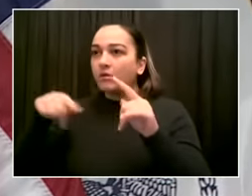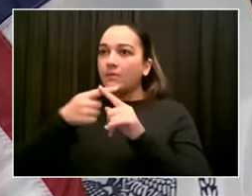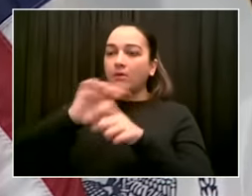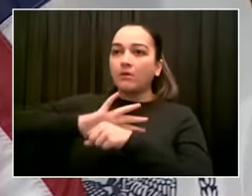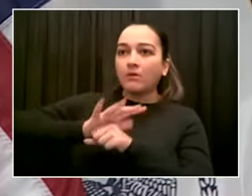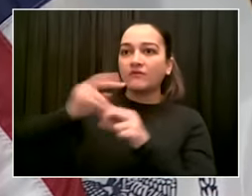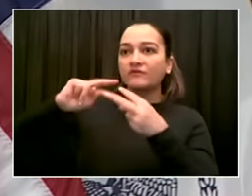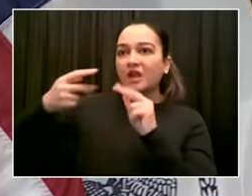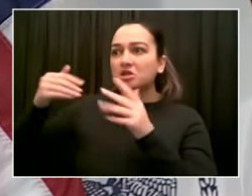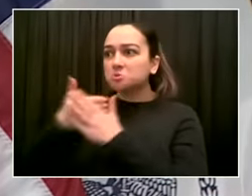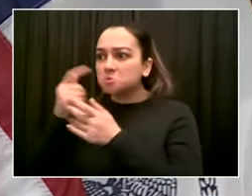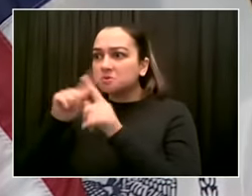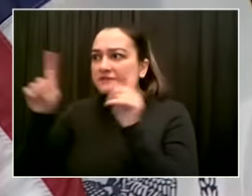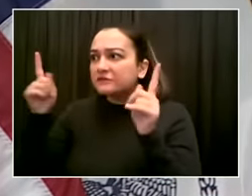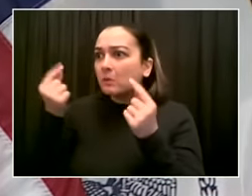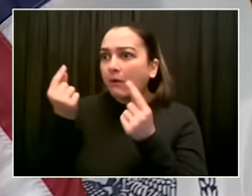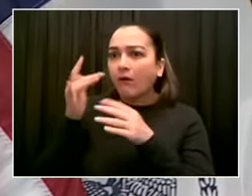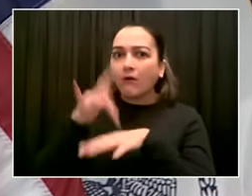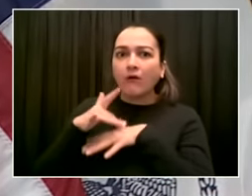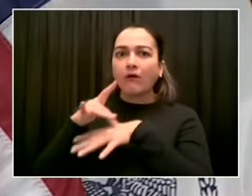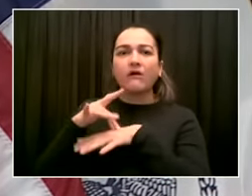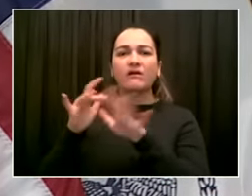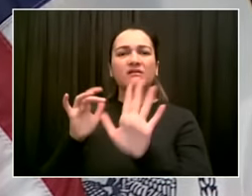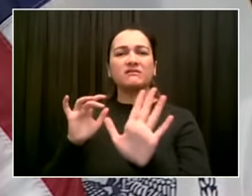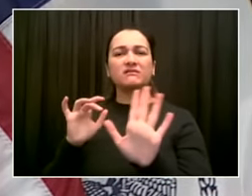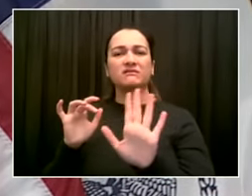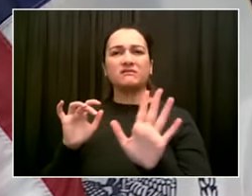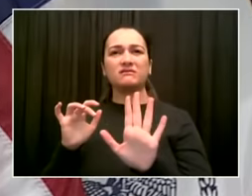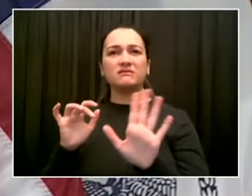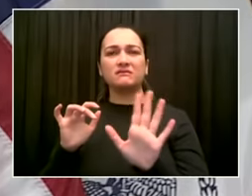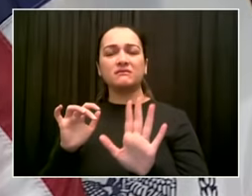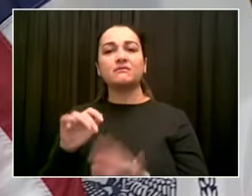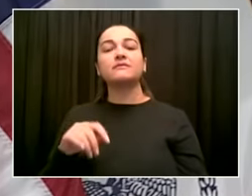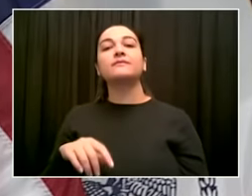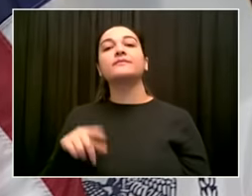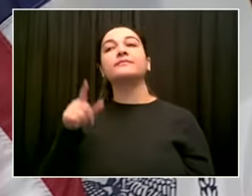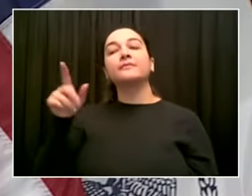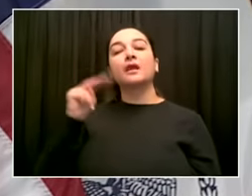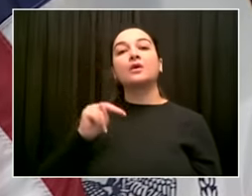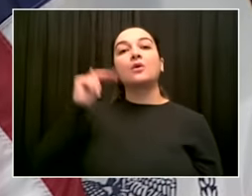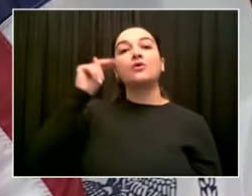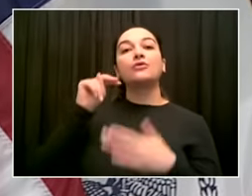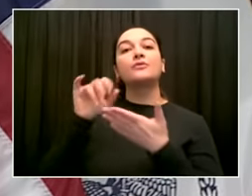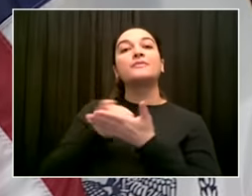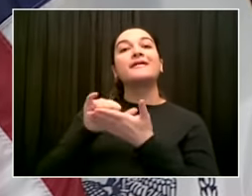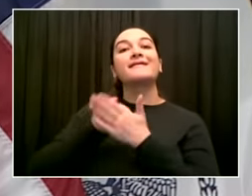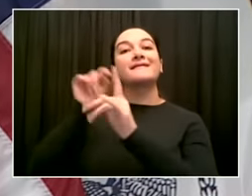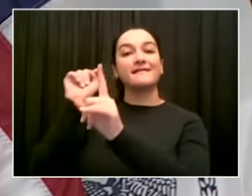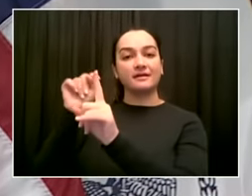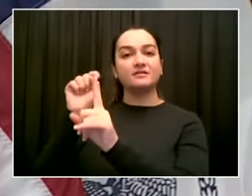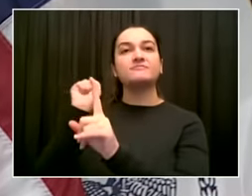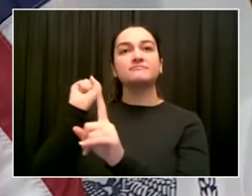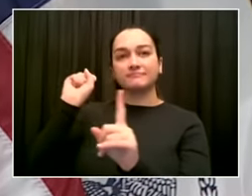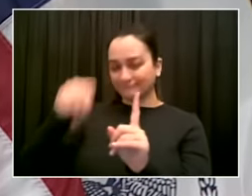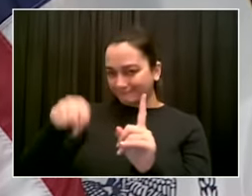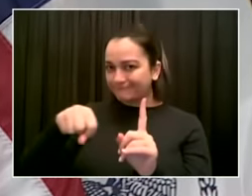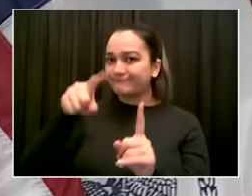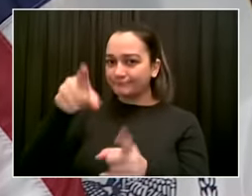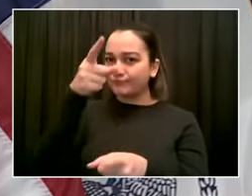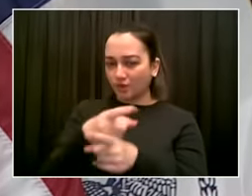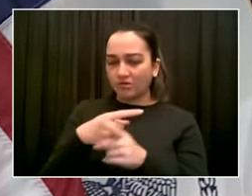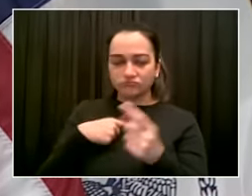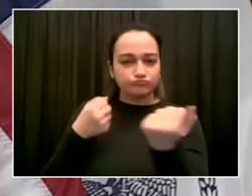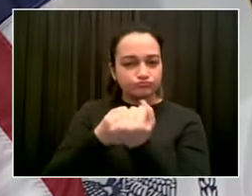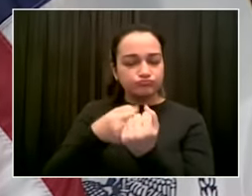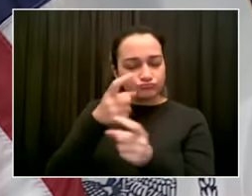clearly more need, and we need to keep expanding. You know, we have had sites